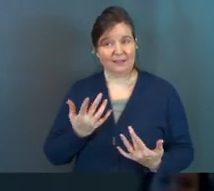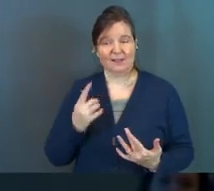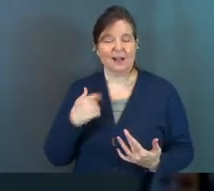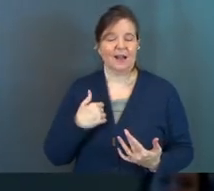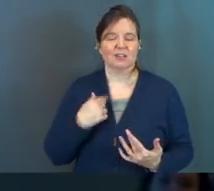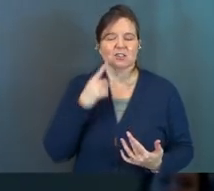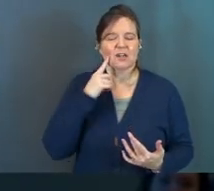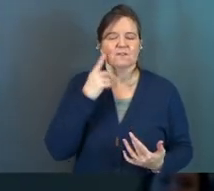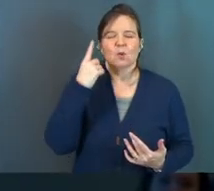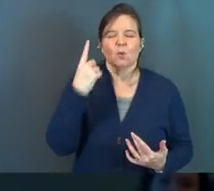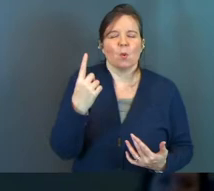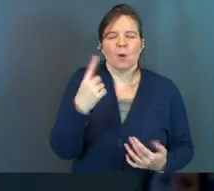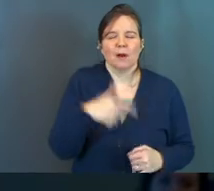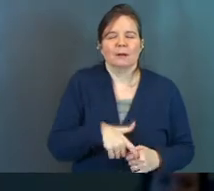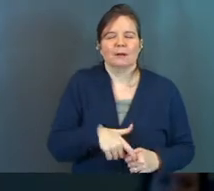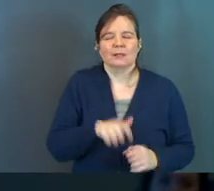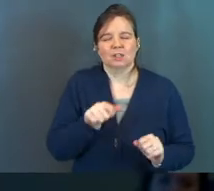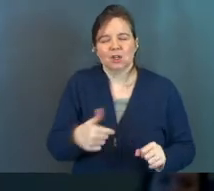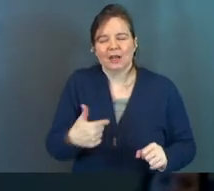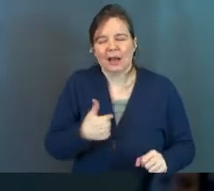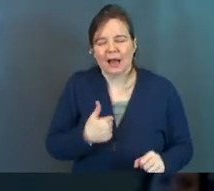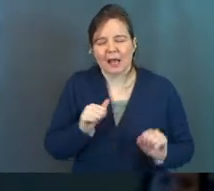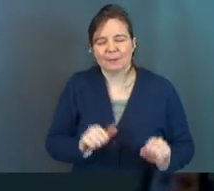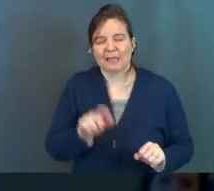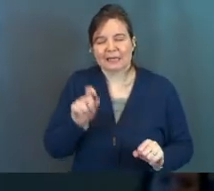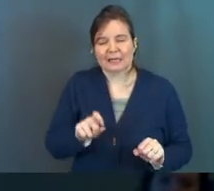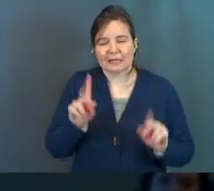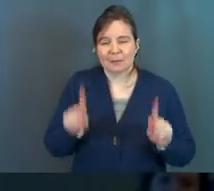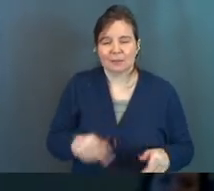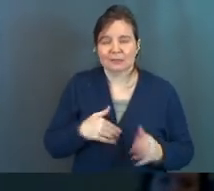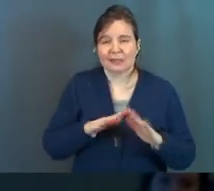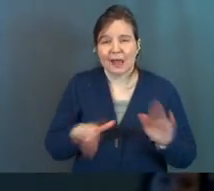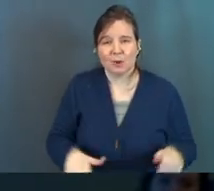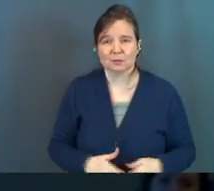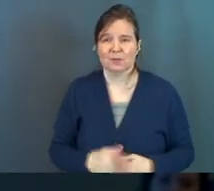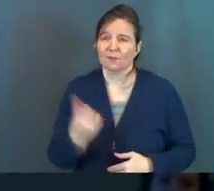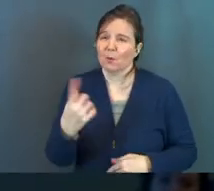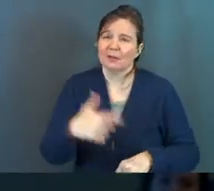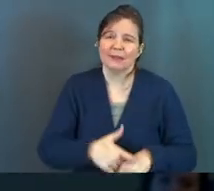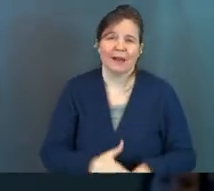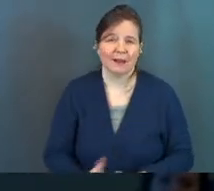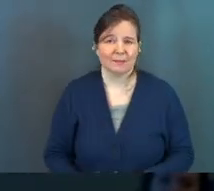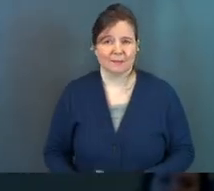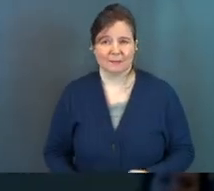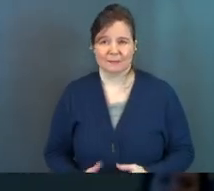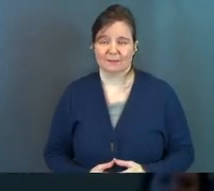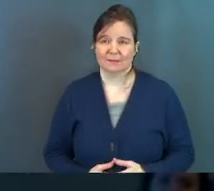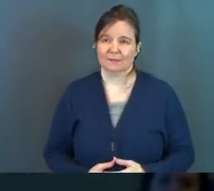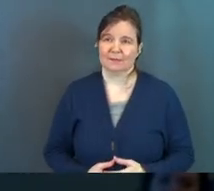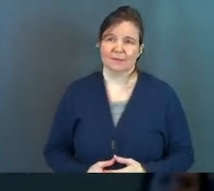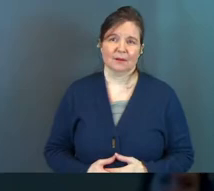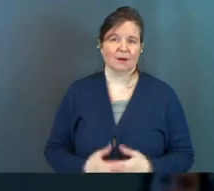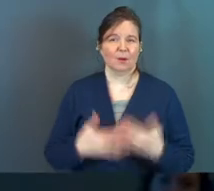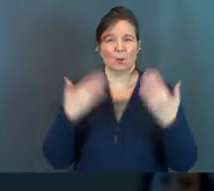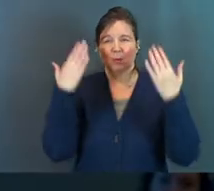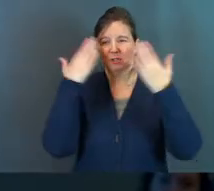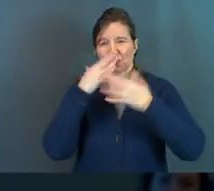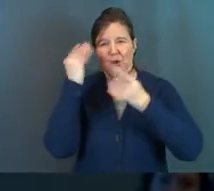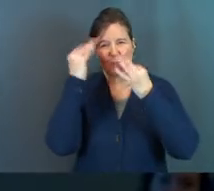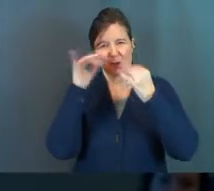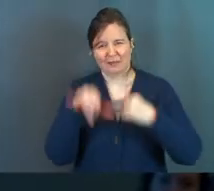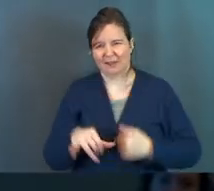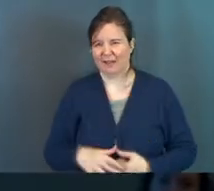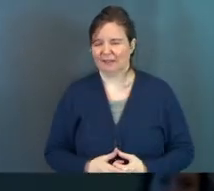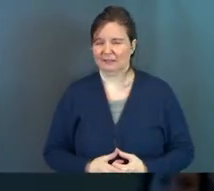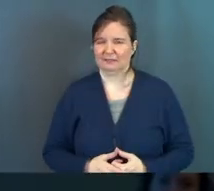Just for once, couldn't I be the needy person in the house? Just for once. Oh, what dark thoughts we have.